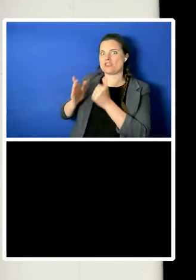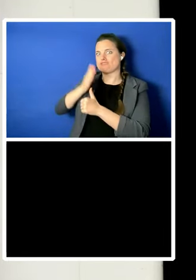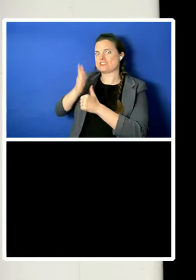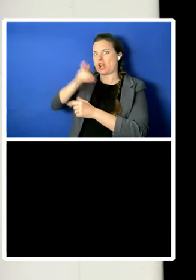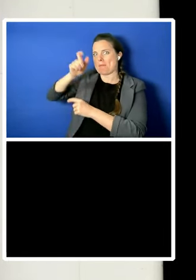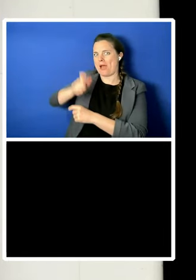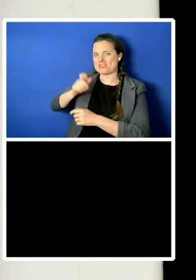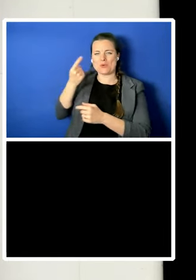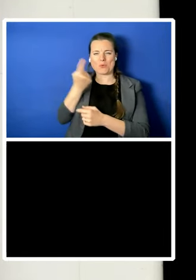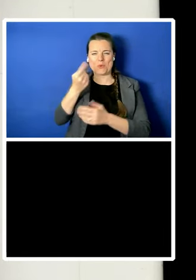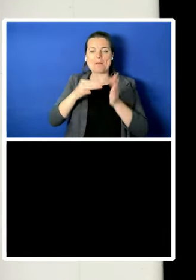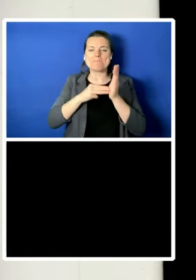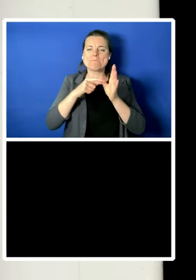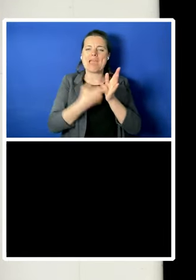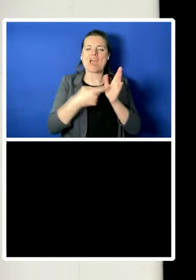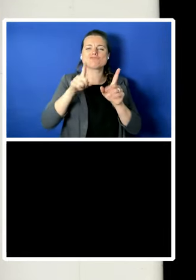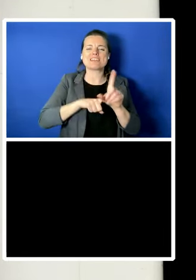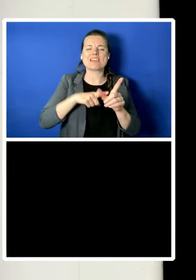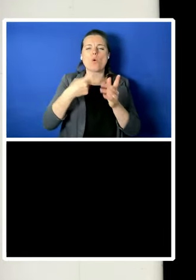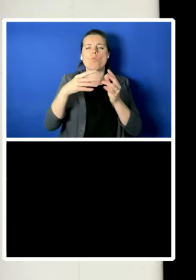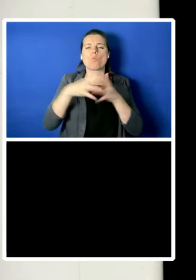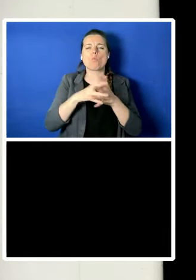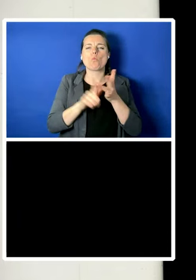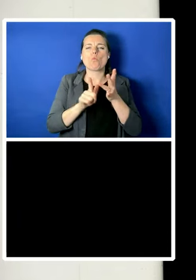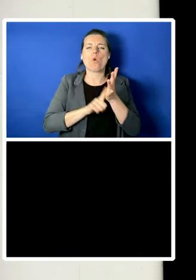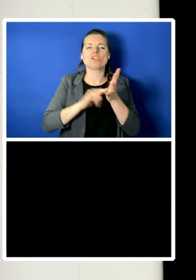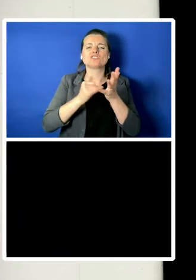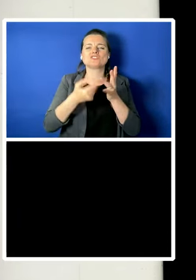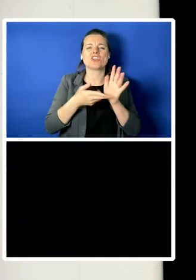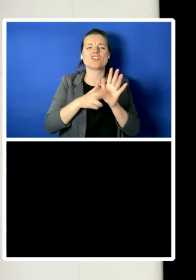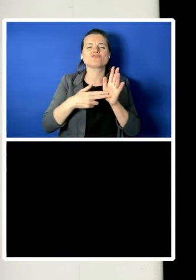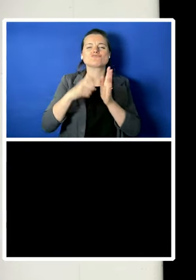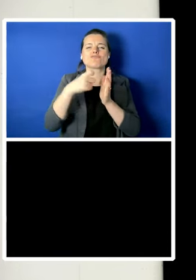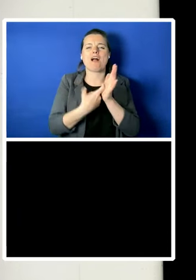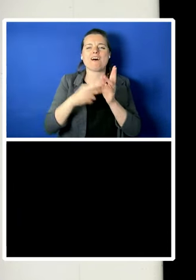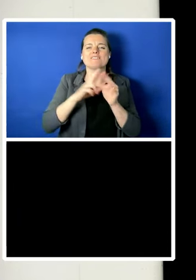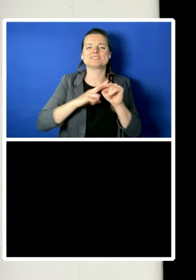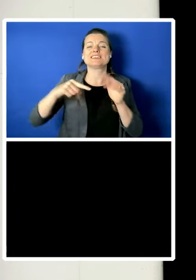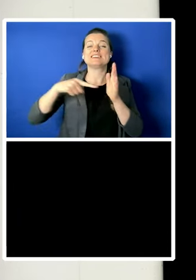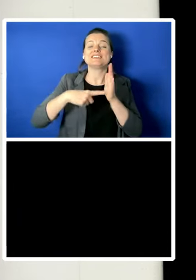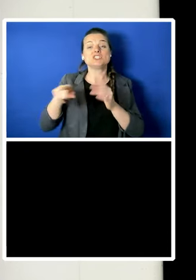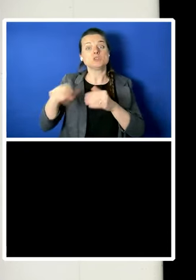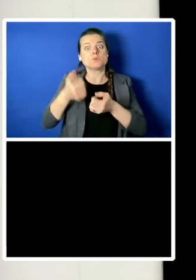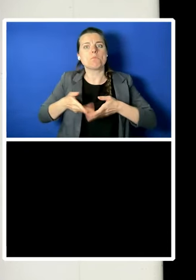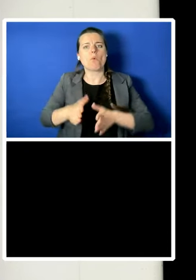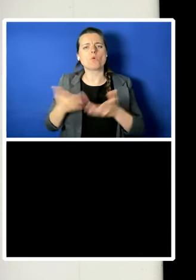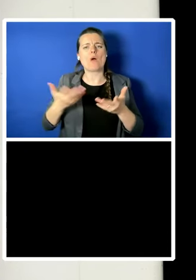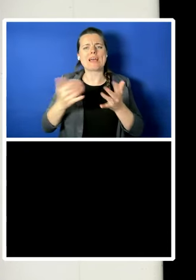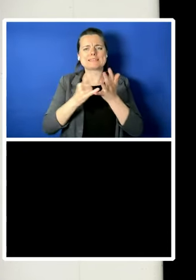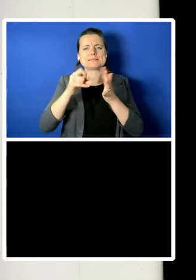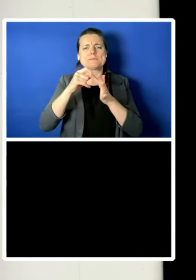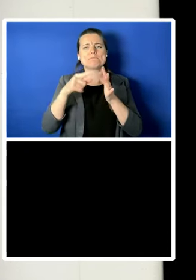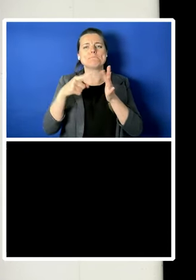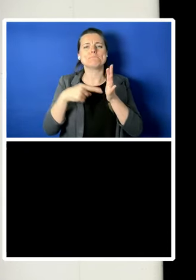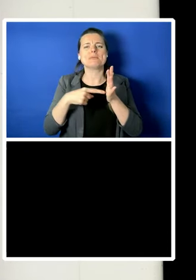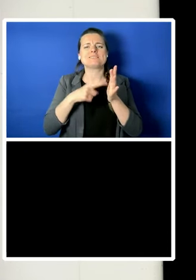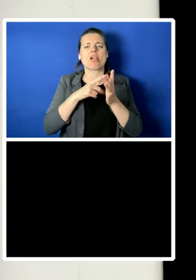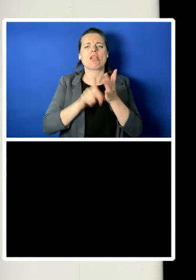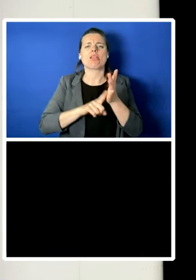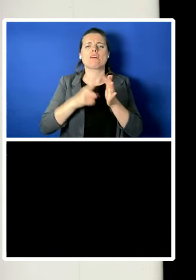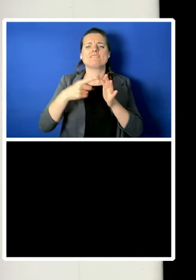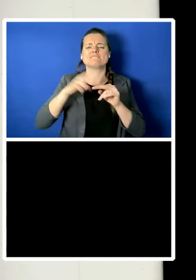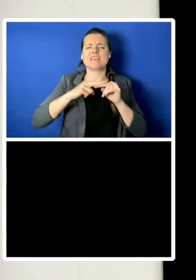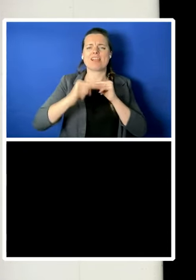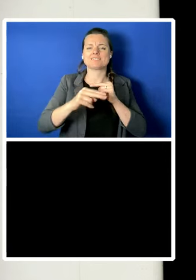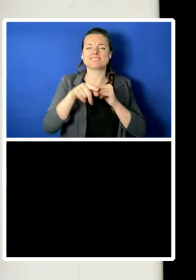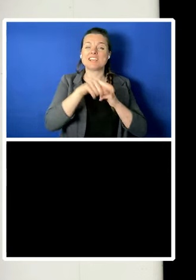was born in Spitalfields in 1759 into a handkerchief-weaving family, a family that was sliding